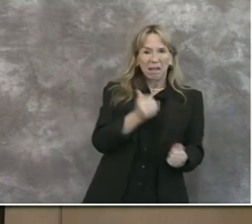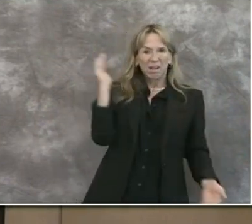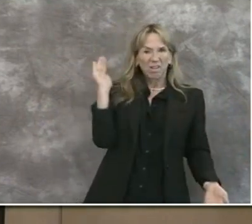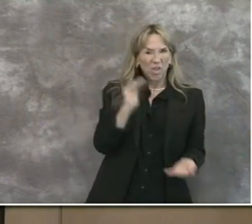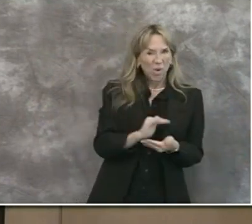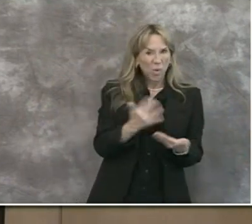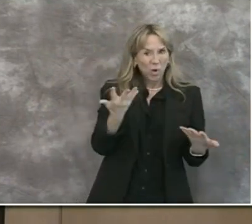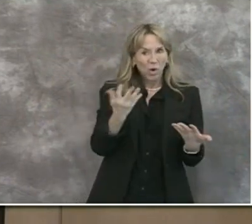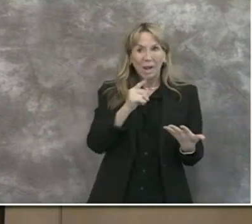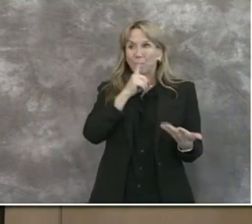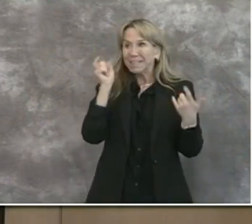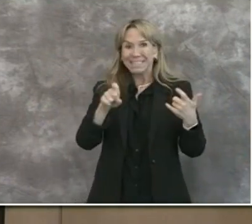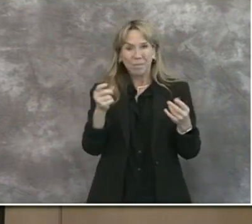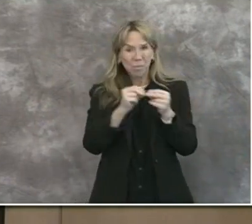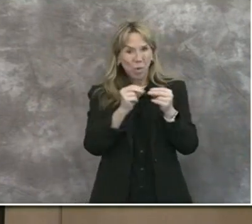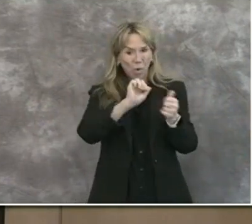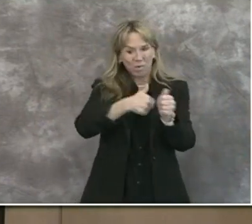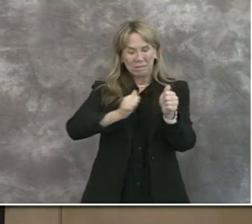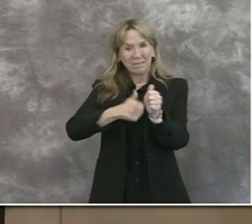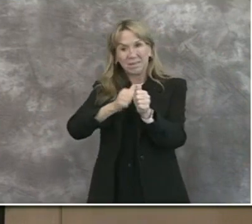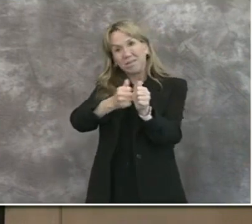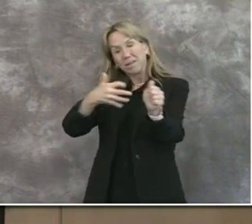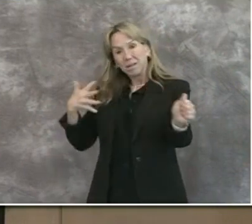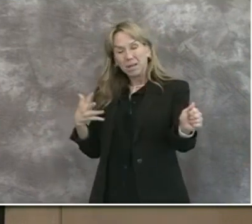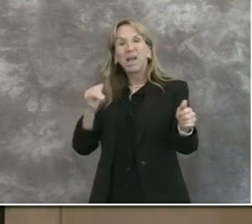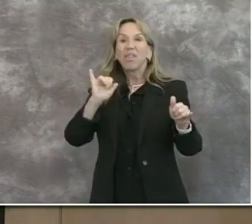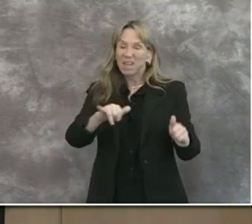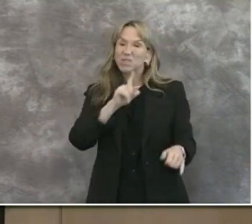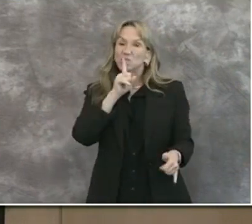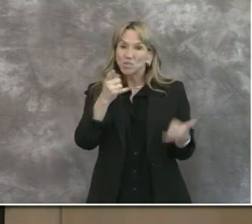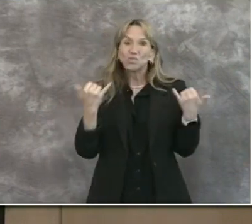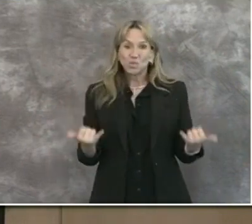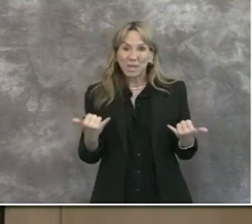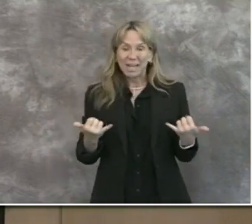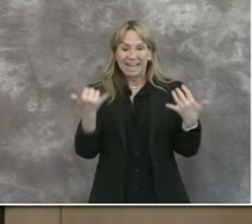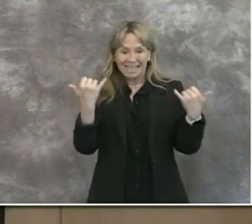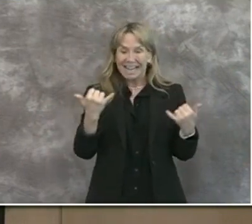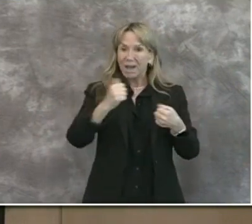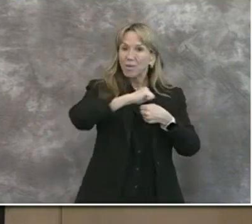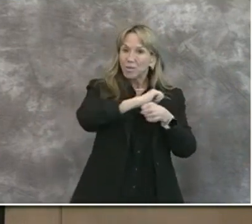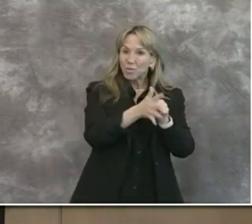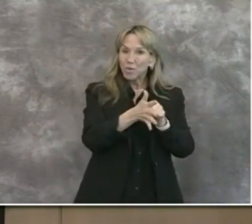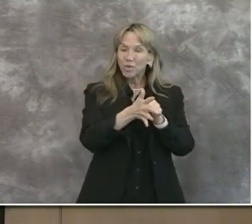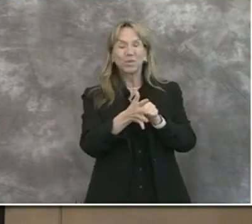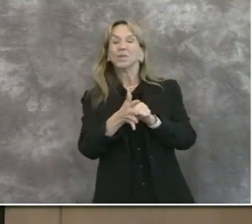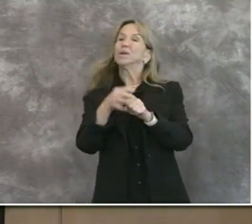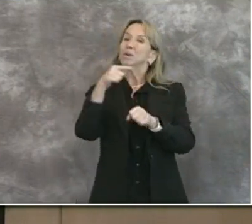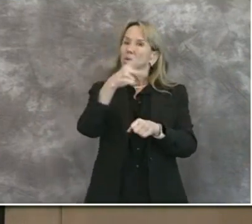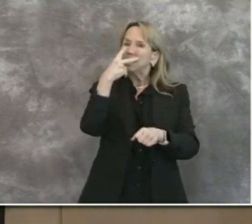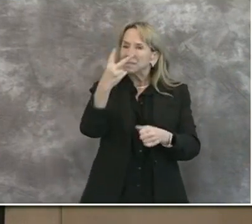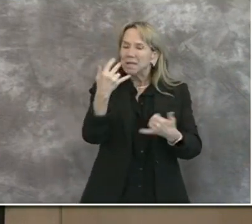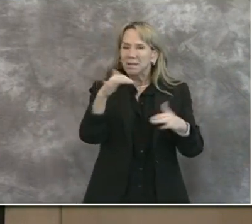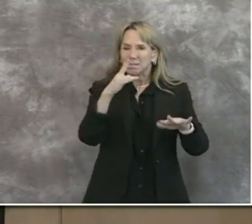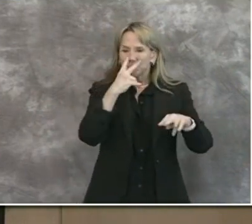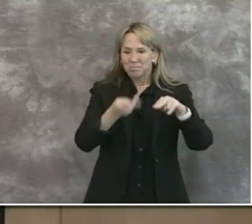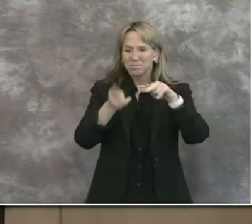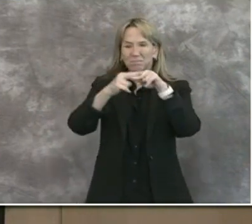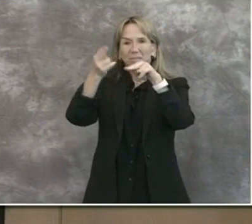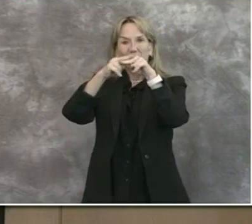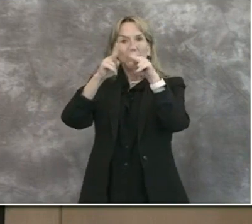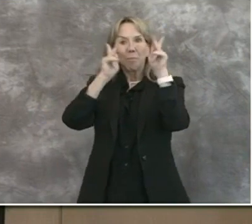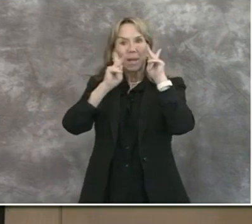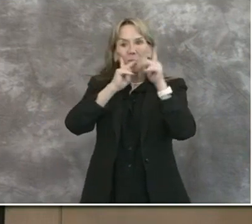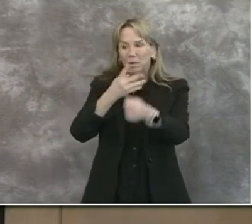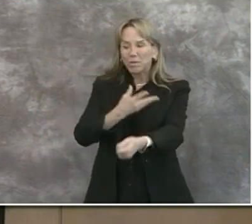may be a greater need. That is certainly true today. At the outset of our coronavirus pandemic, we saw a huge uptick in folks